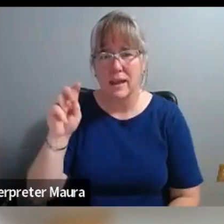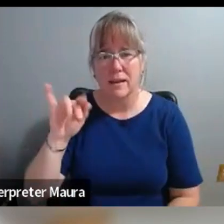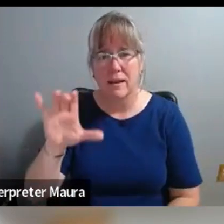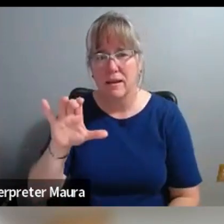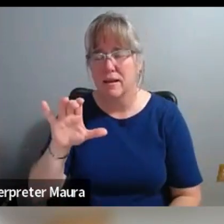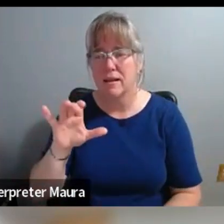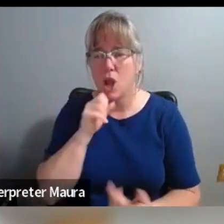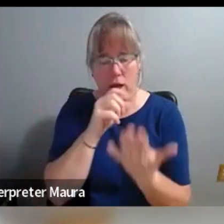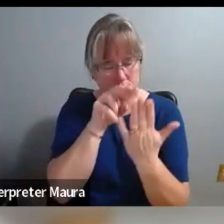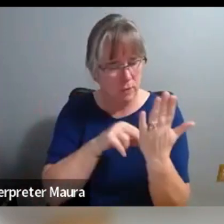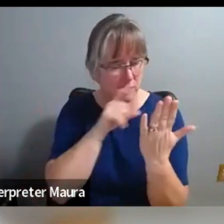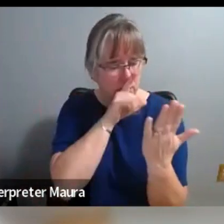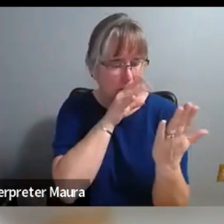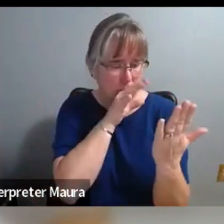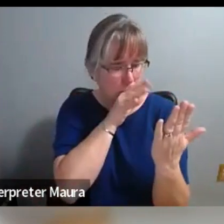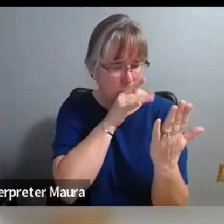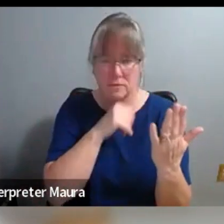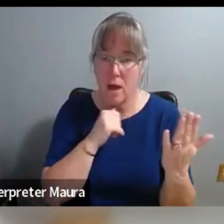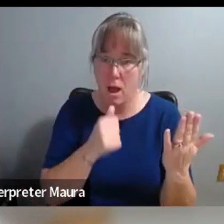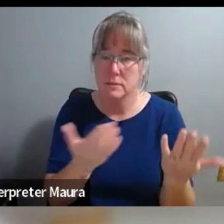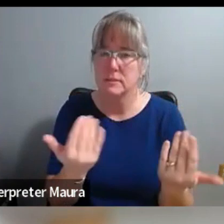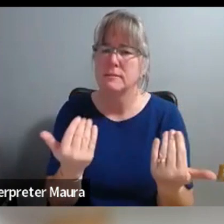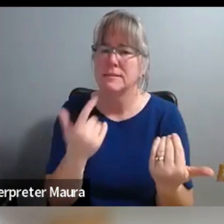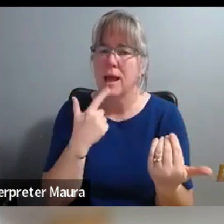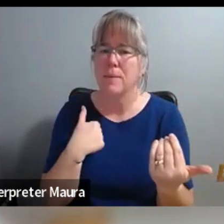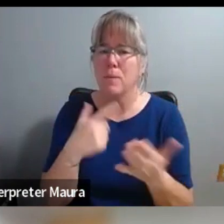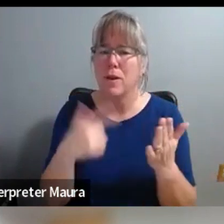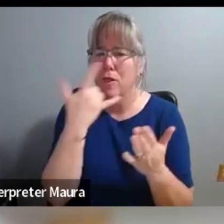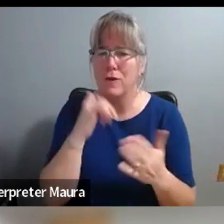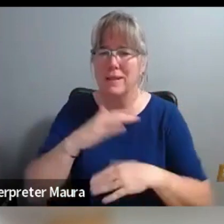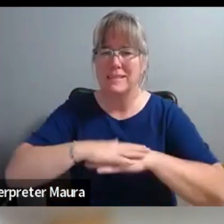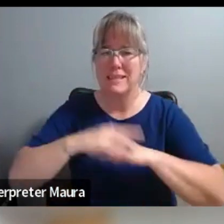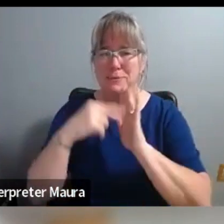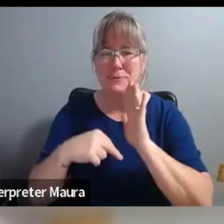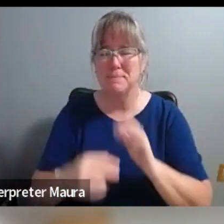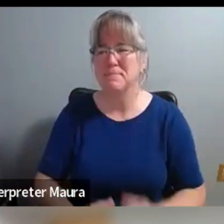script that were reading. So fill me in. What, what were these all about?